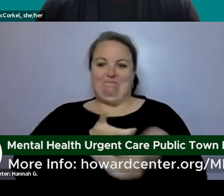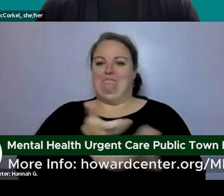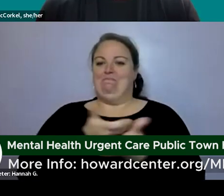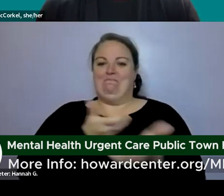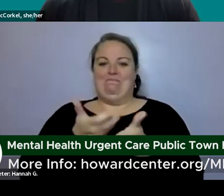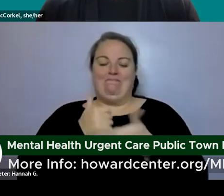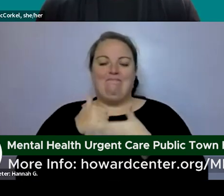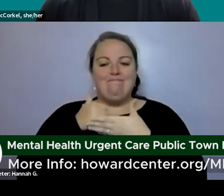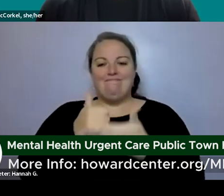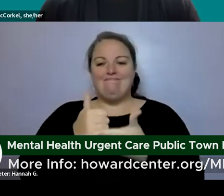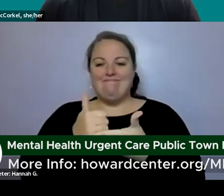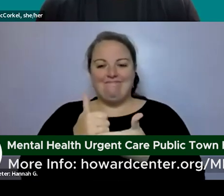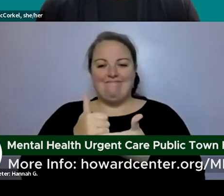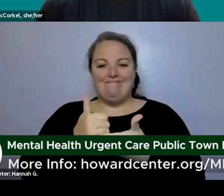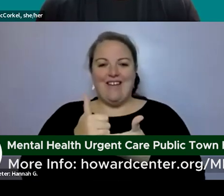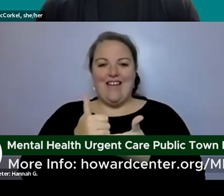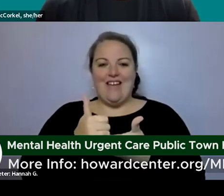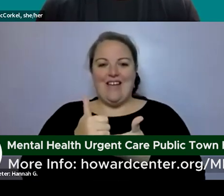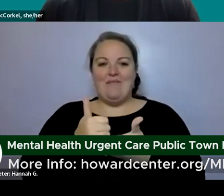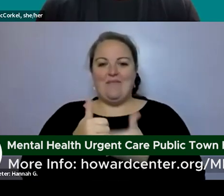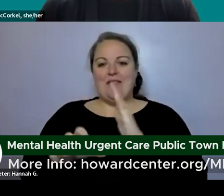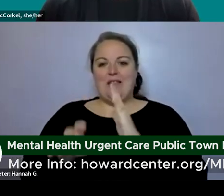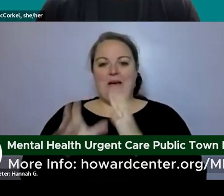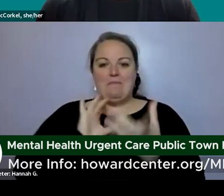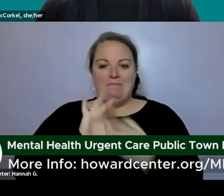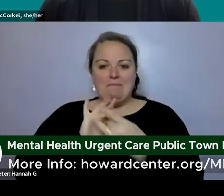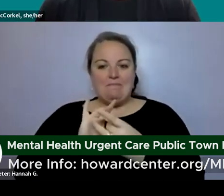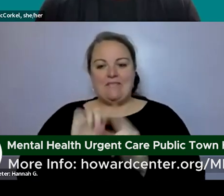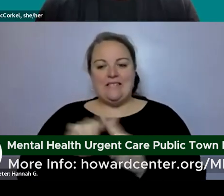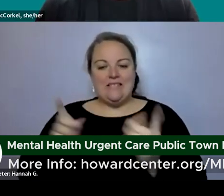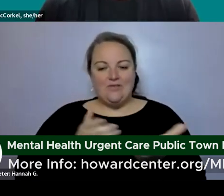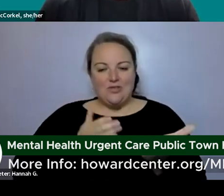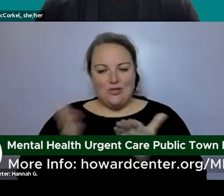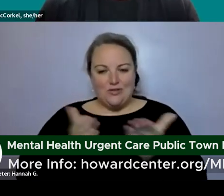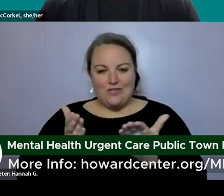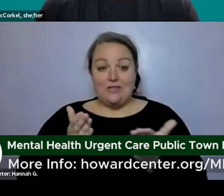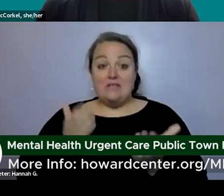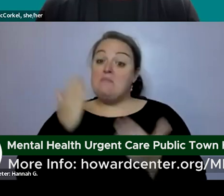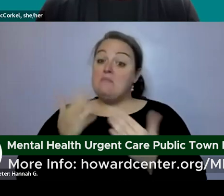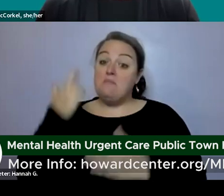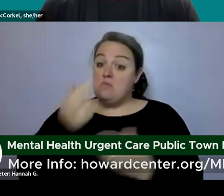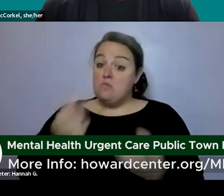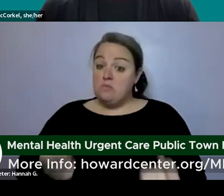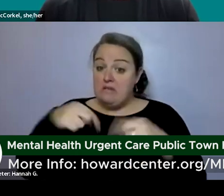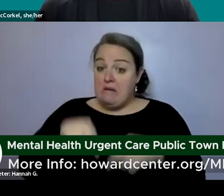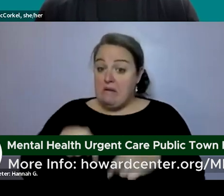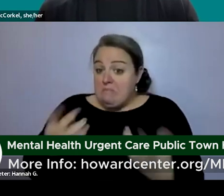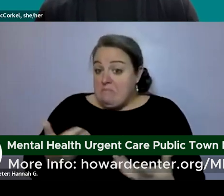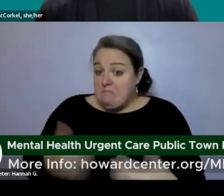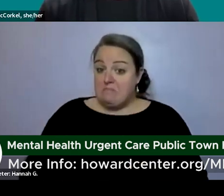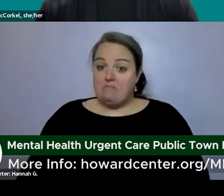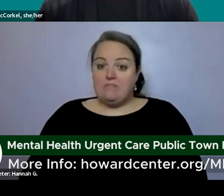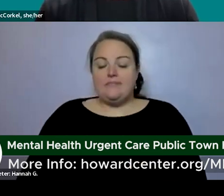help them engage in different services if that's what they want and that may be the reason they came to mental health urgent care